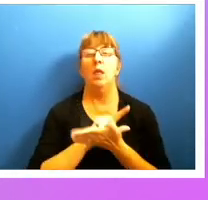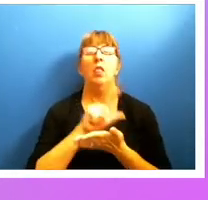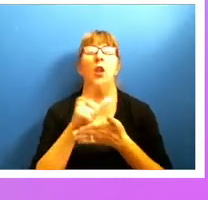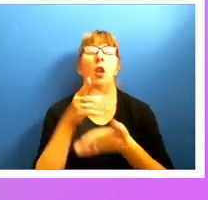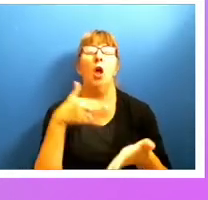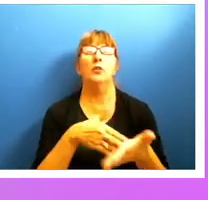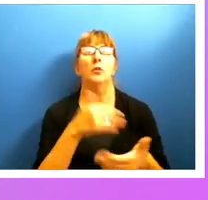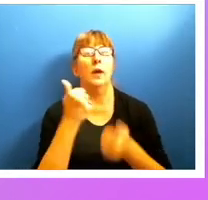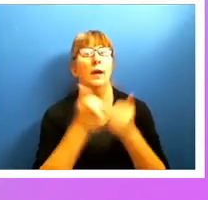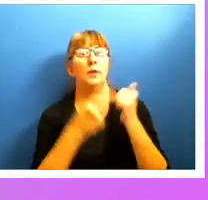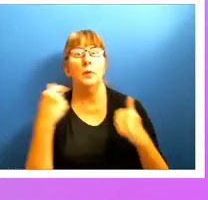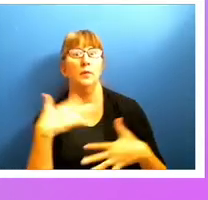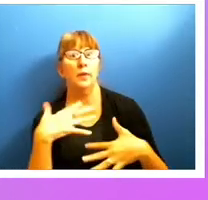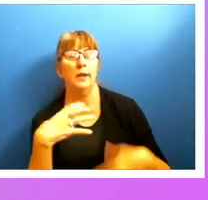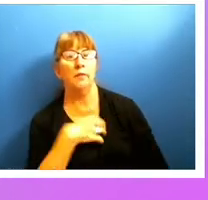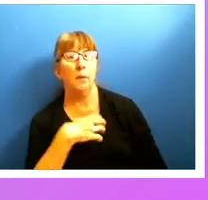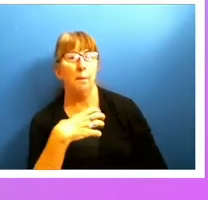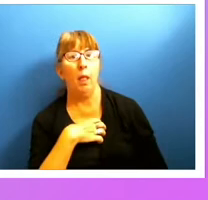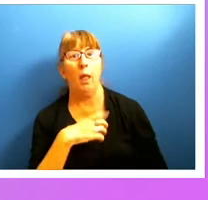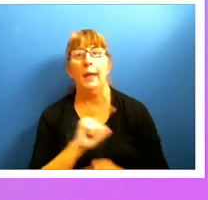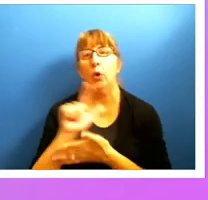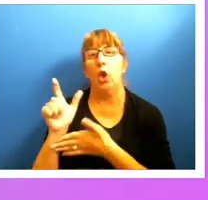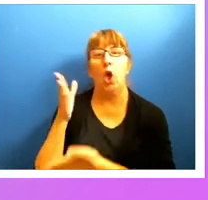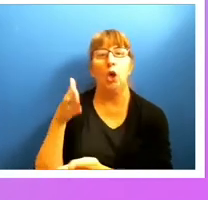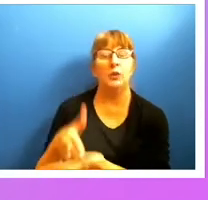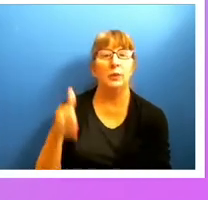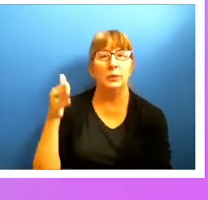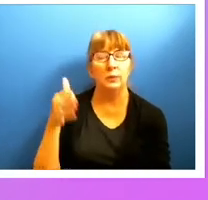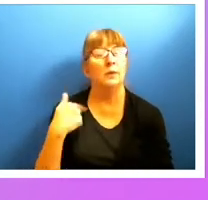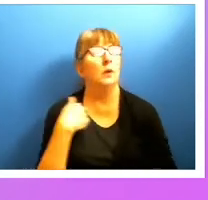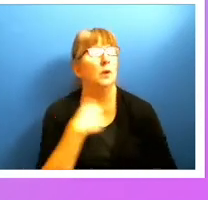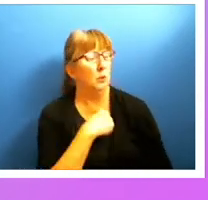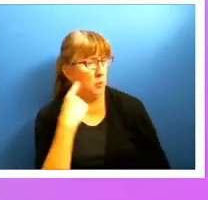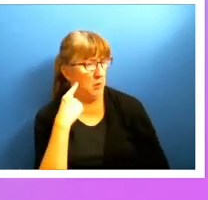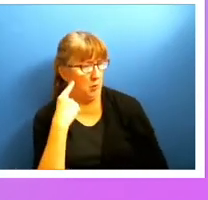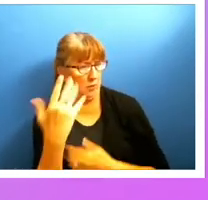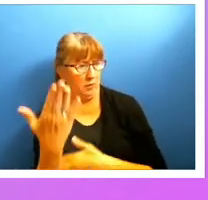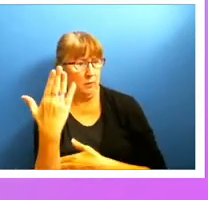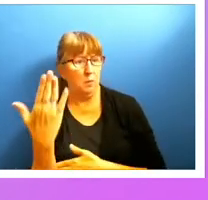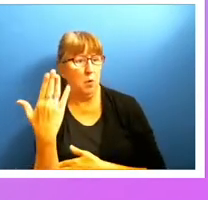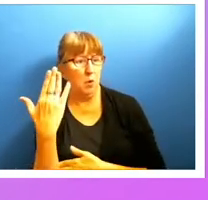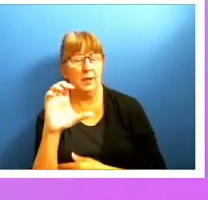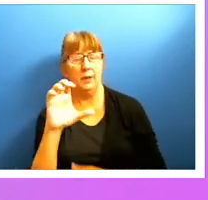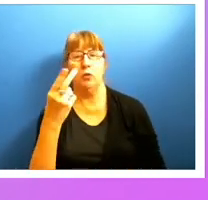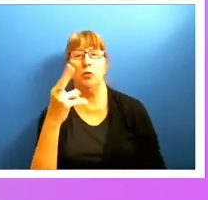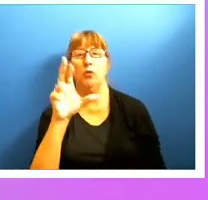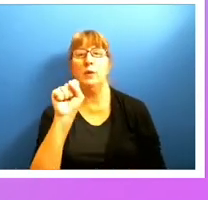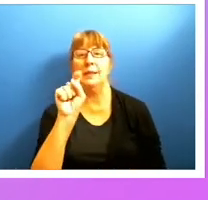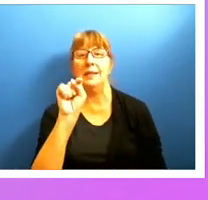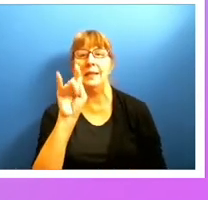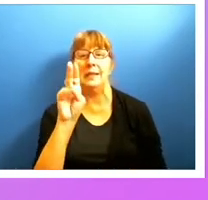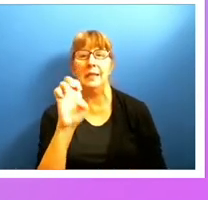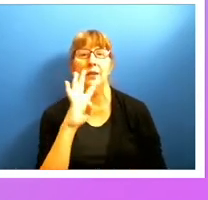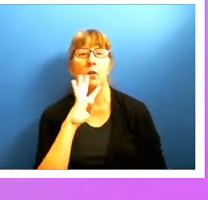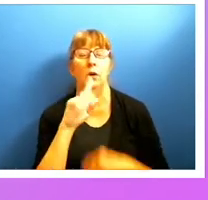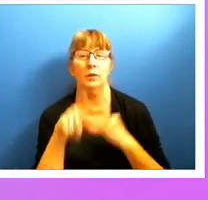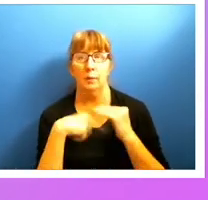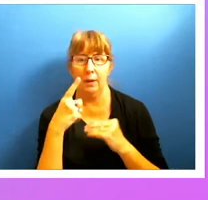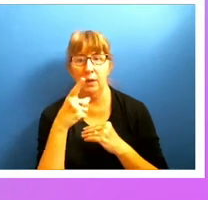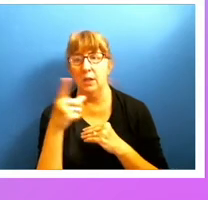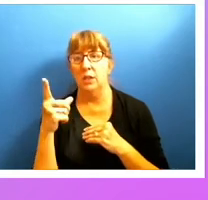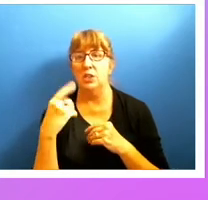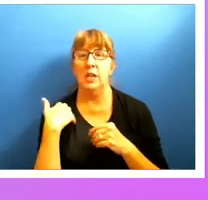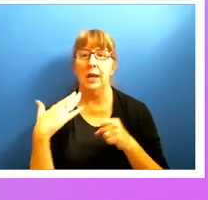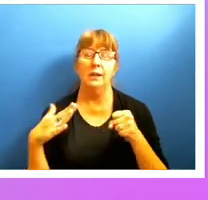complaint. Everybody's scared of the lawsuit. We heard earlier this morning, Christina talked about, she gave an entire